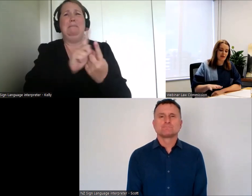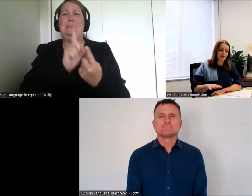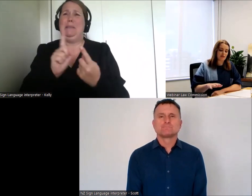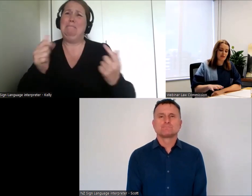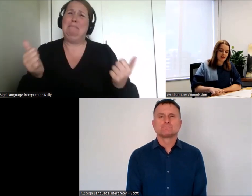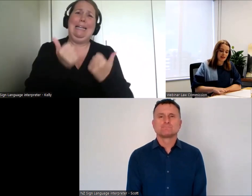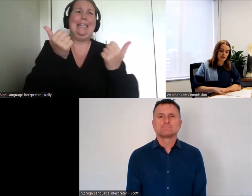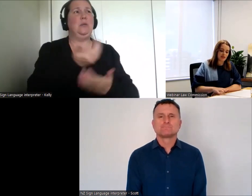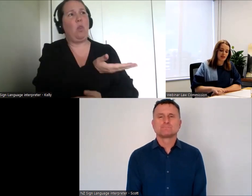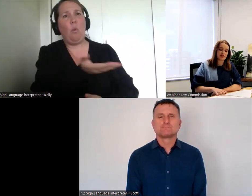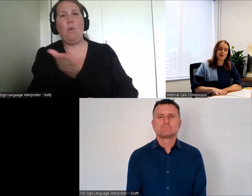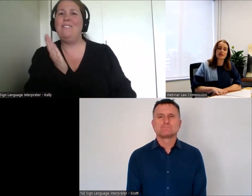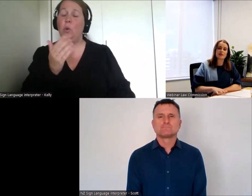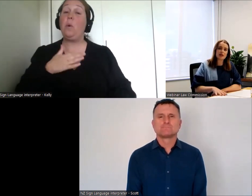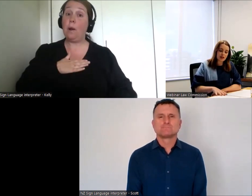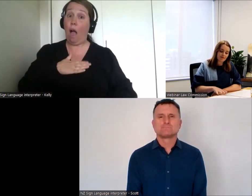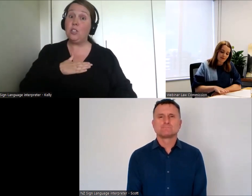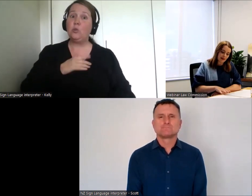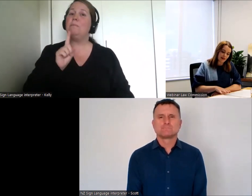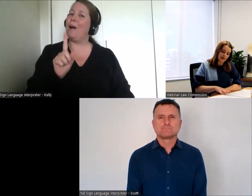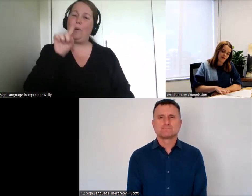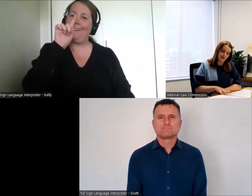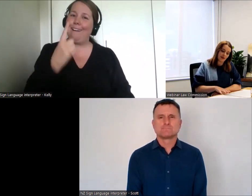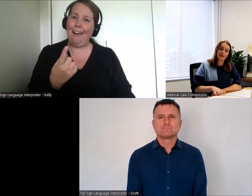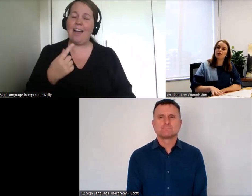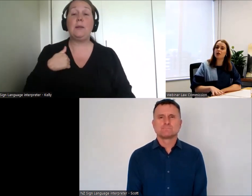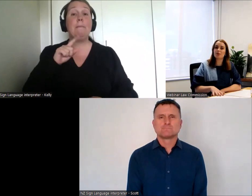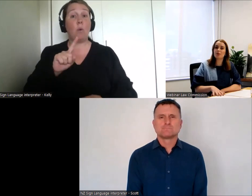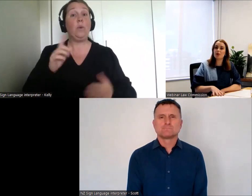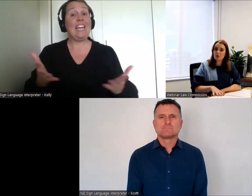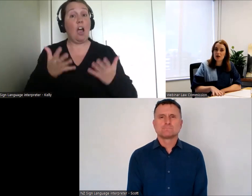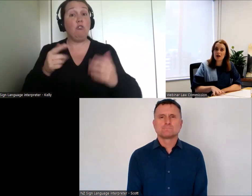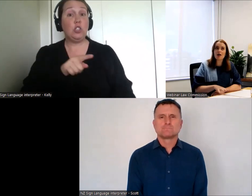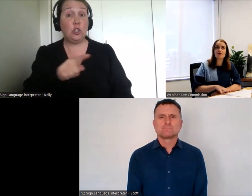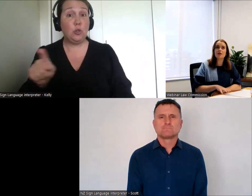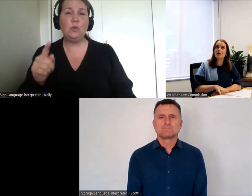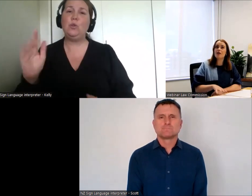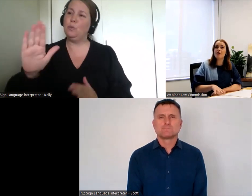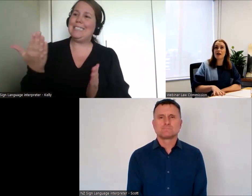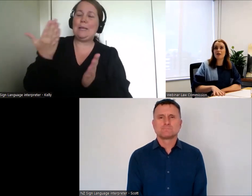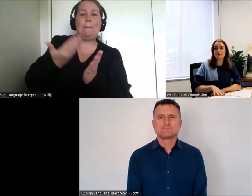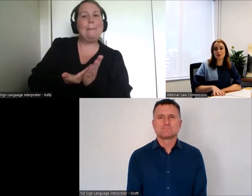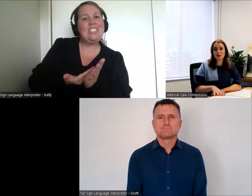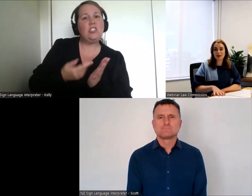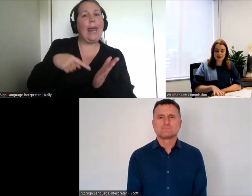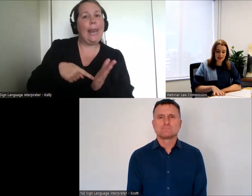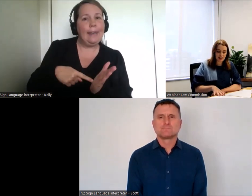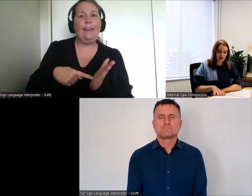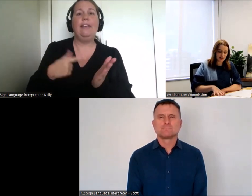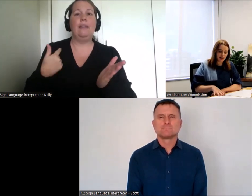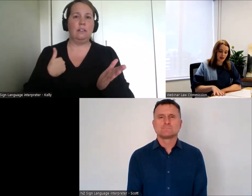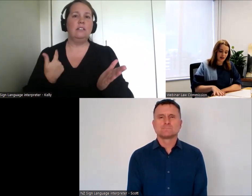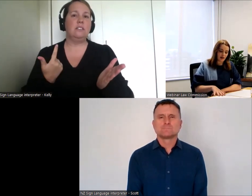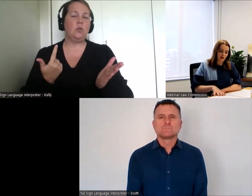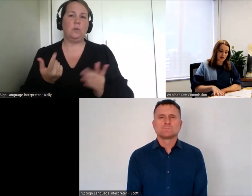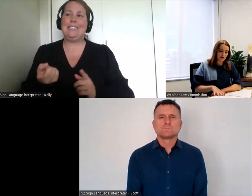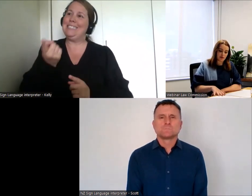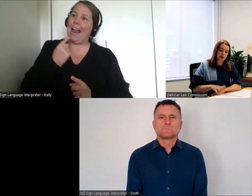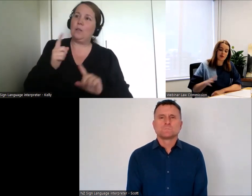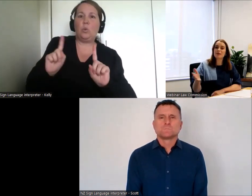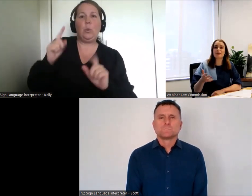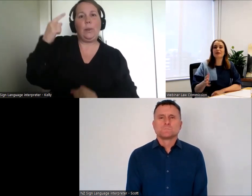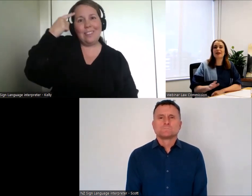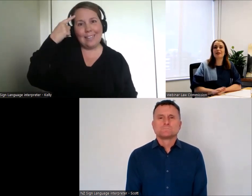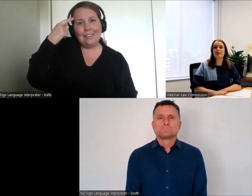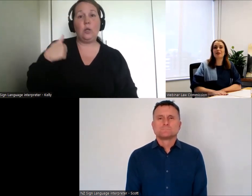However, we really encourage you to make a submission and whether that's on your own behalf, on behalf of an organisation or